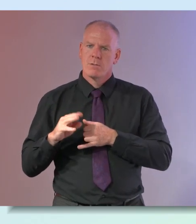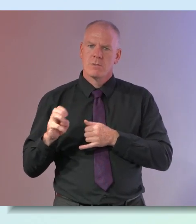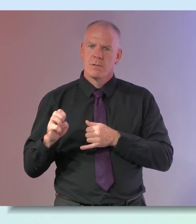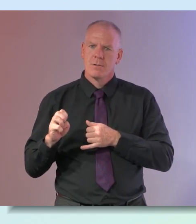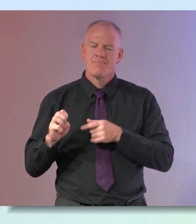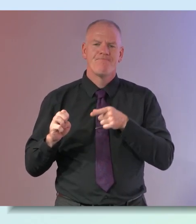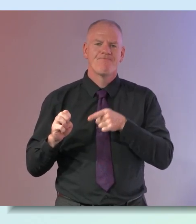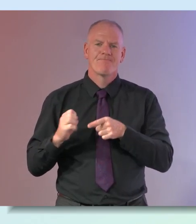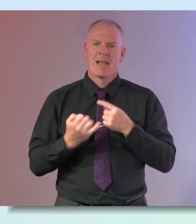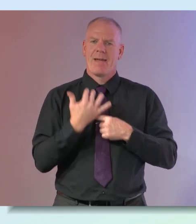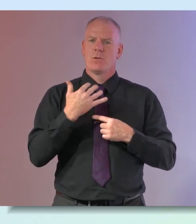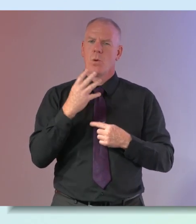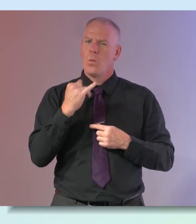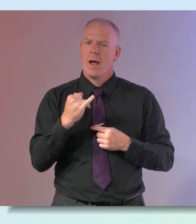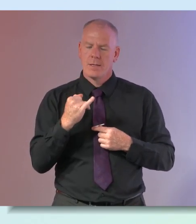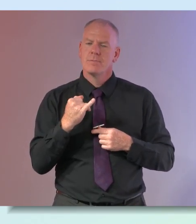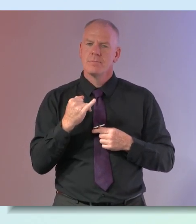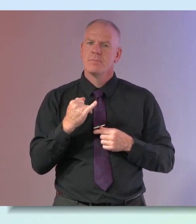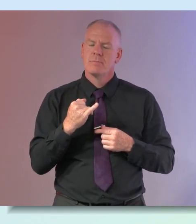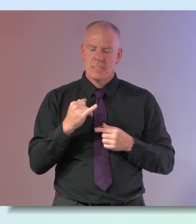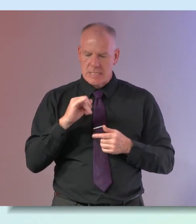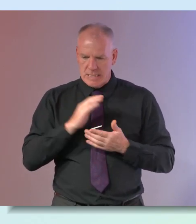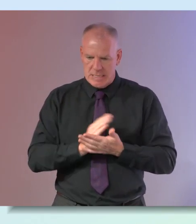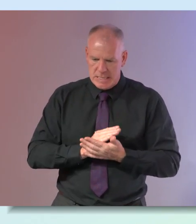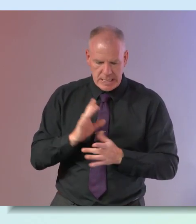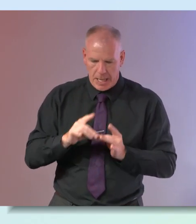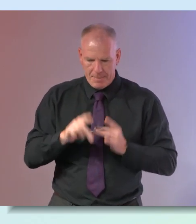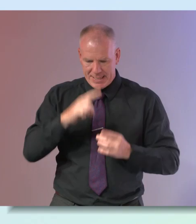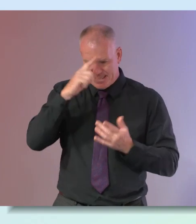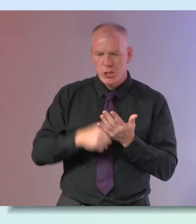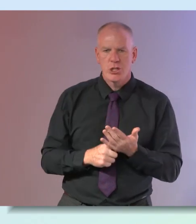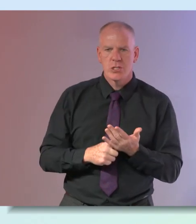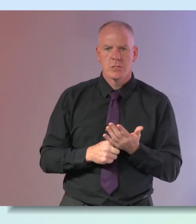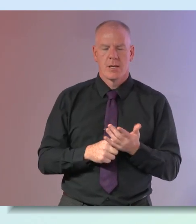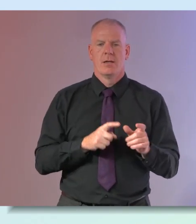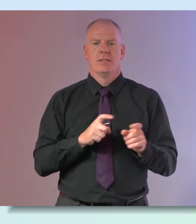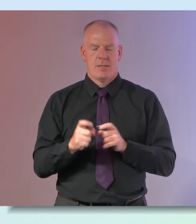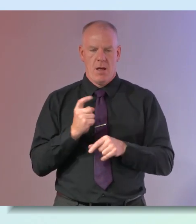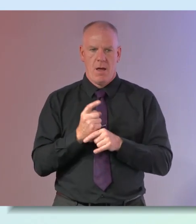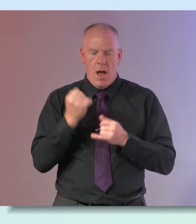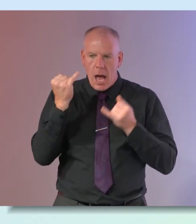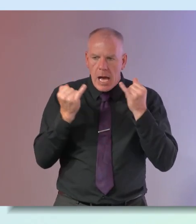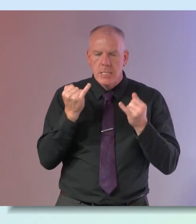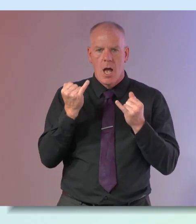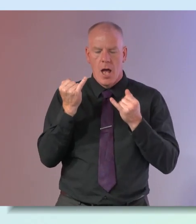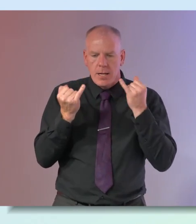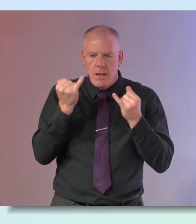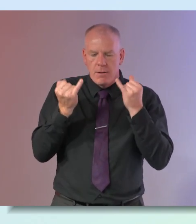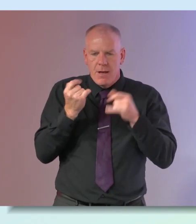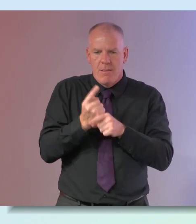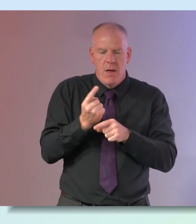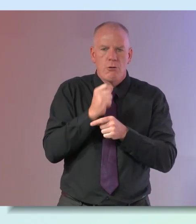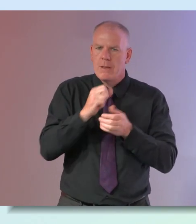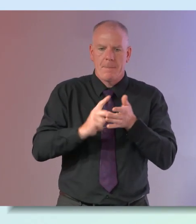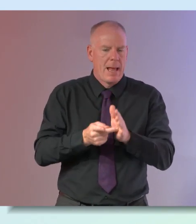driven a lot by indecisiveness so you keep hovering ideas that you haven't quite concluded you haven't made